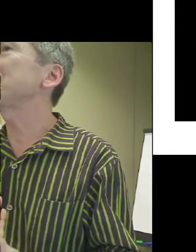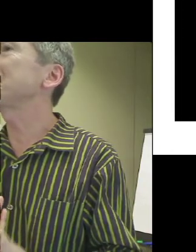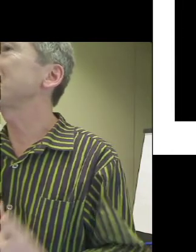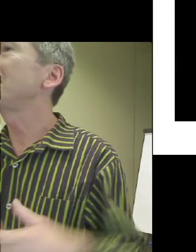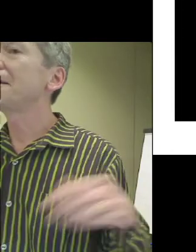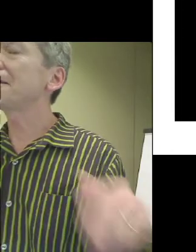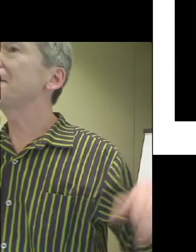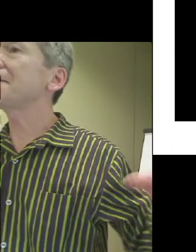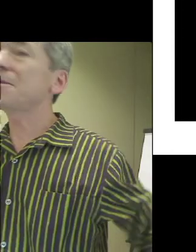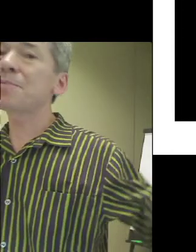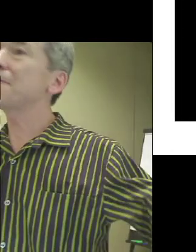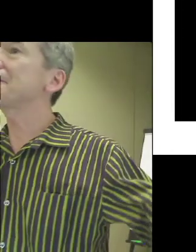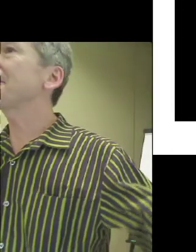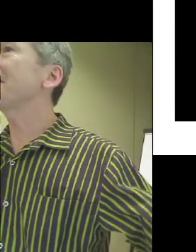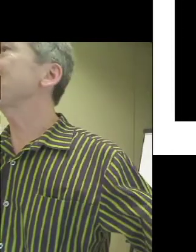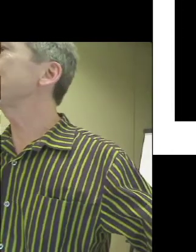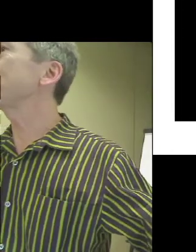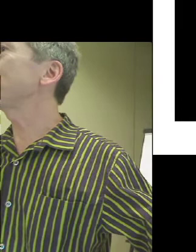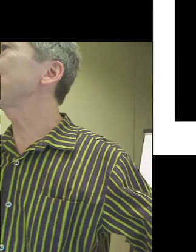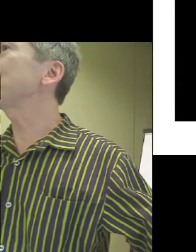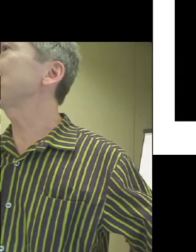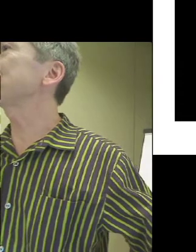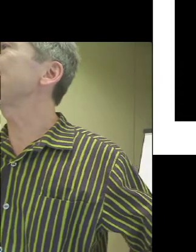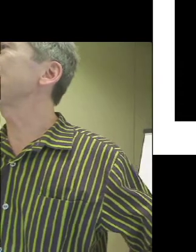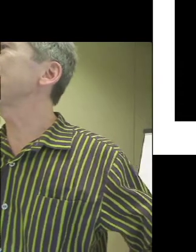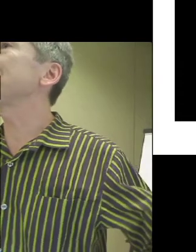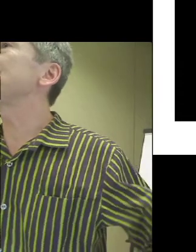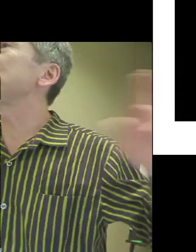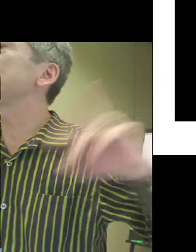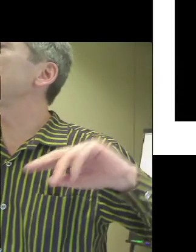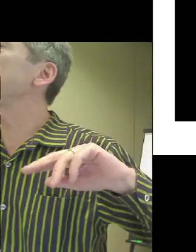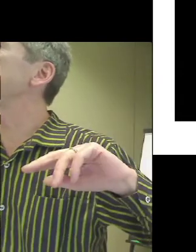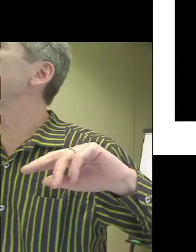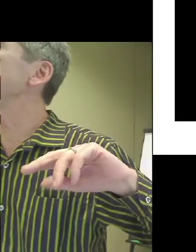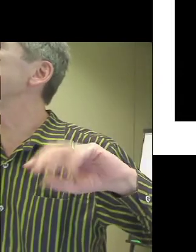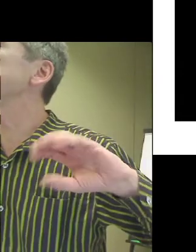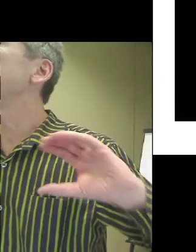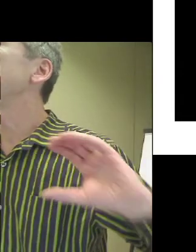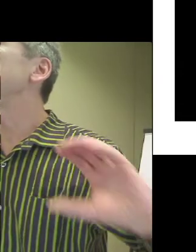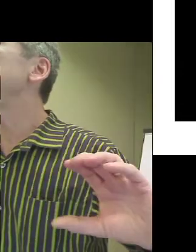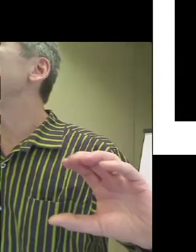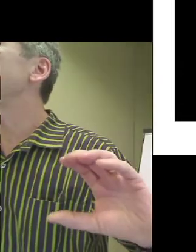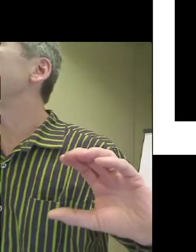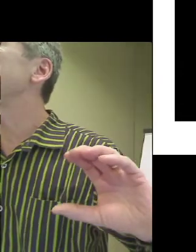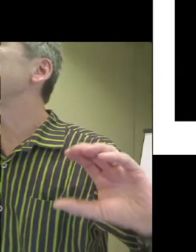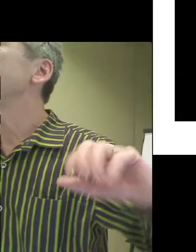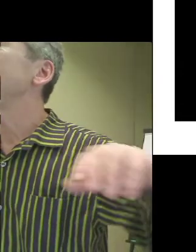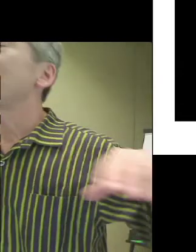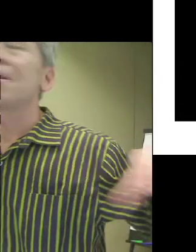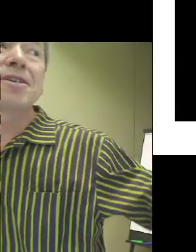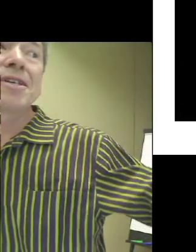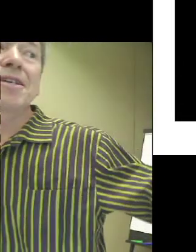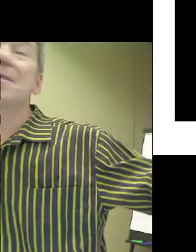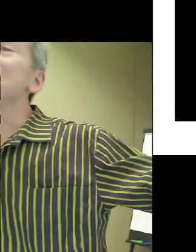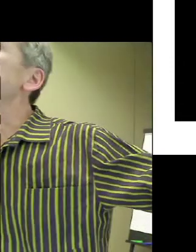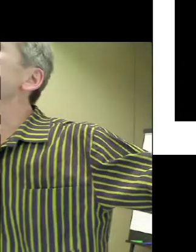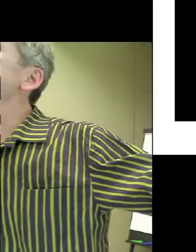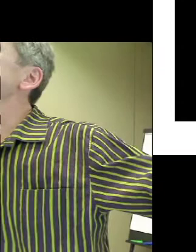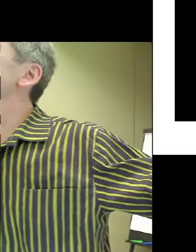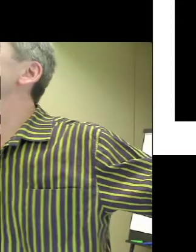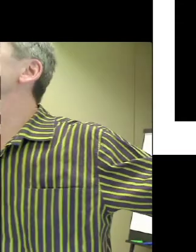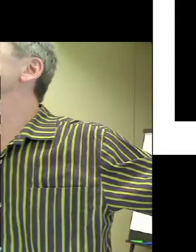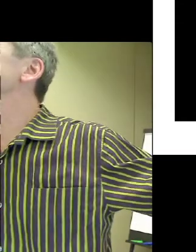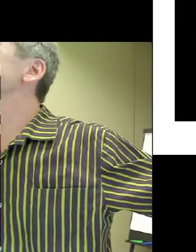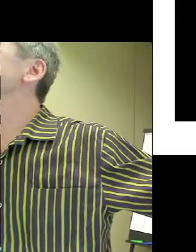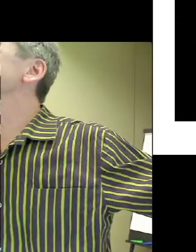exhibitions. Kids and parents lie on the floor watching content which deaf people watch, minimal language. Here it's a